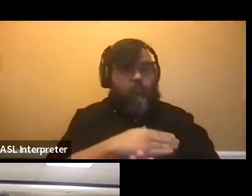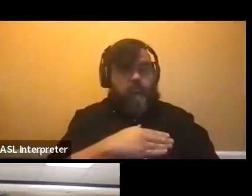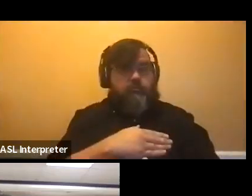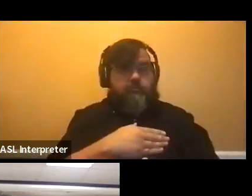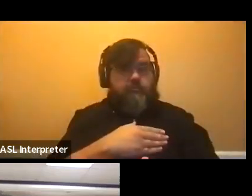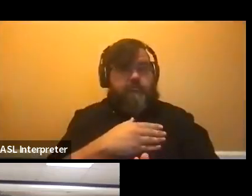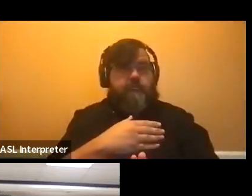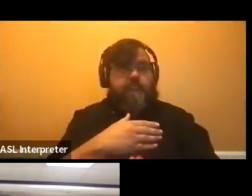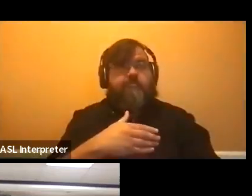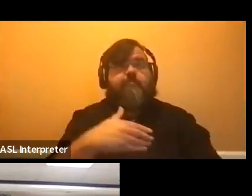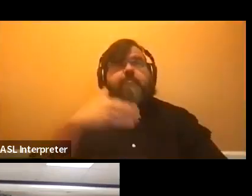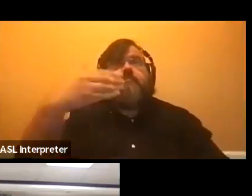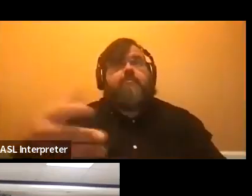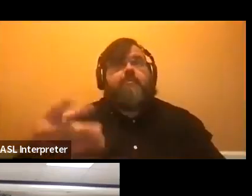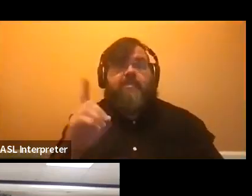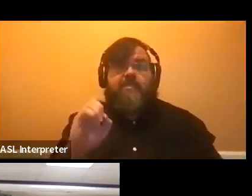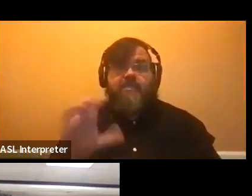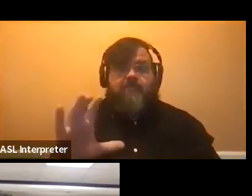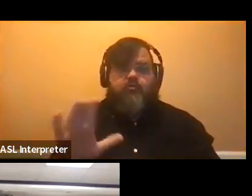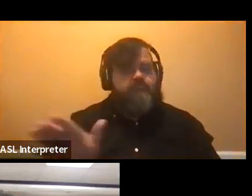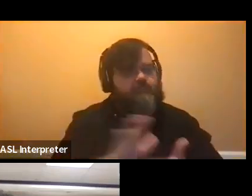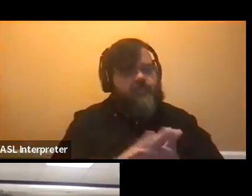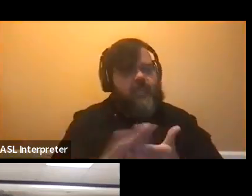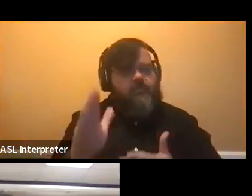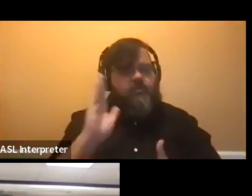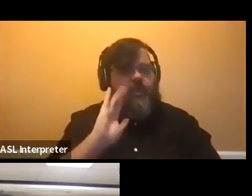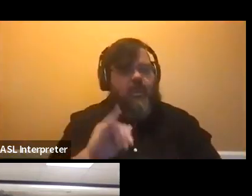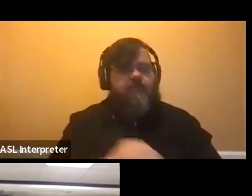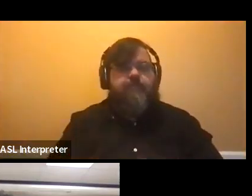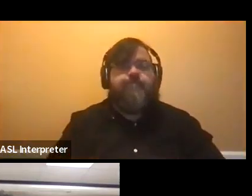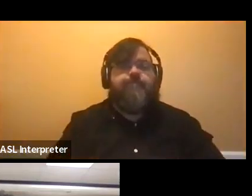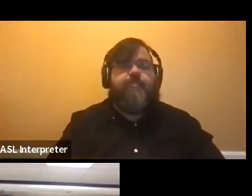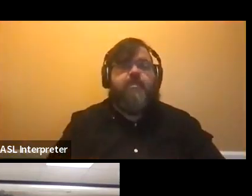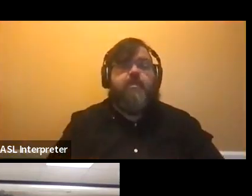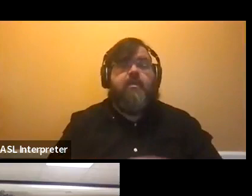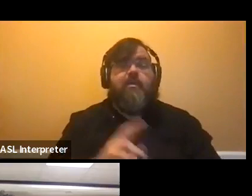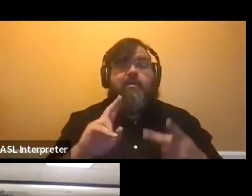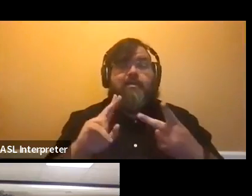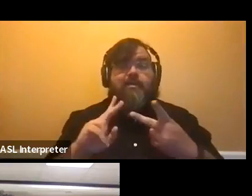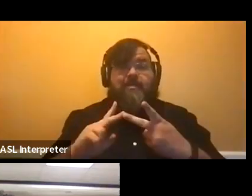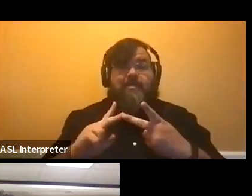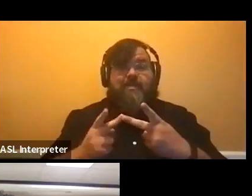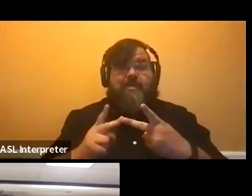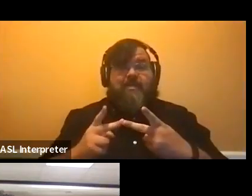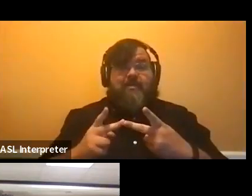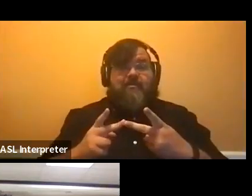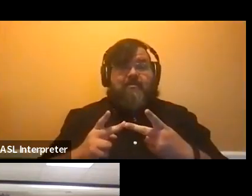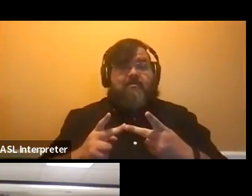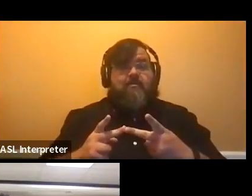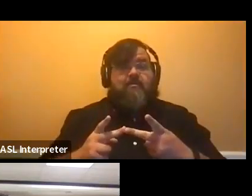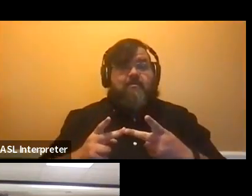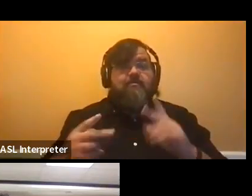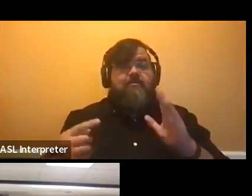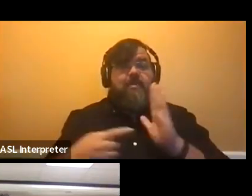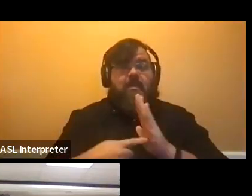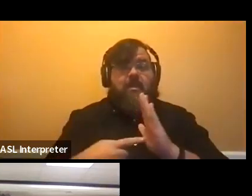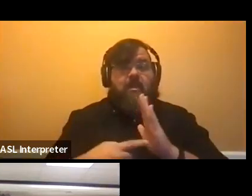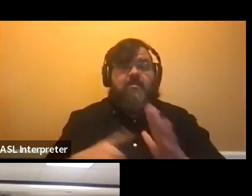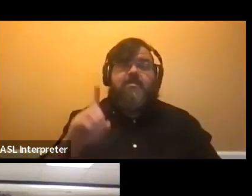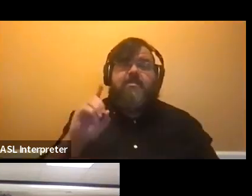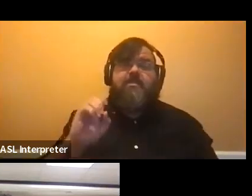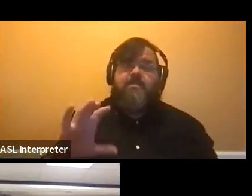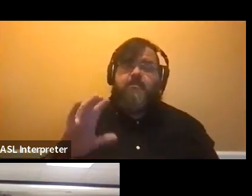before you get to December, that's really nice to know. Um, and then our second hard deadline, um, is on December 15th. Um,